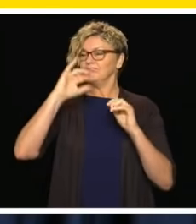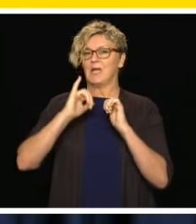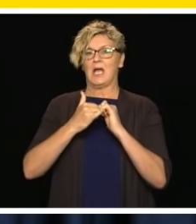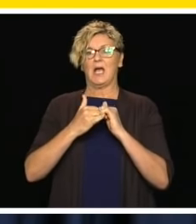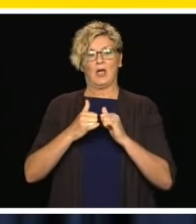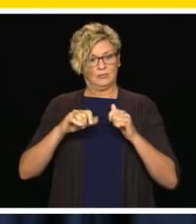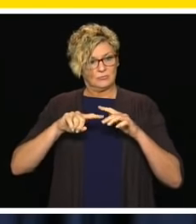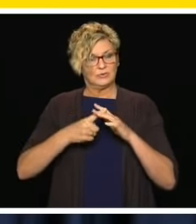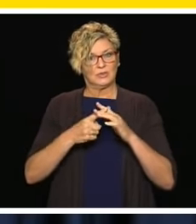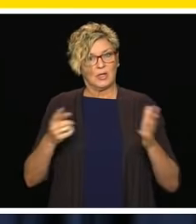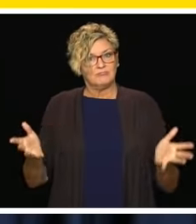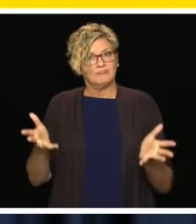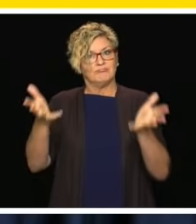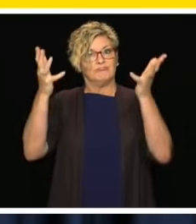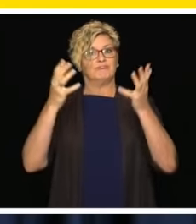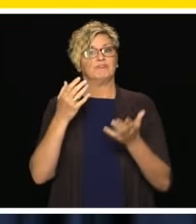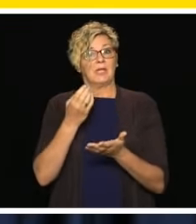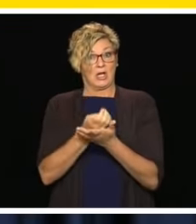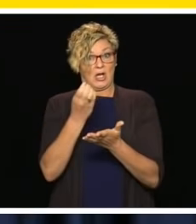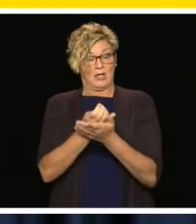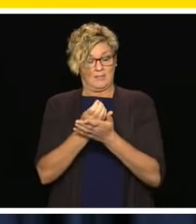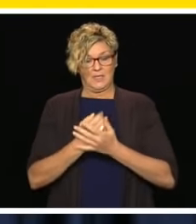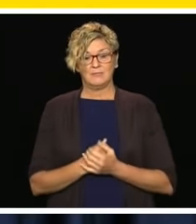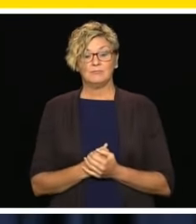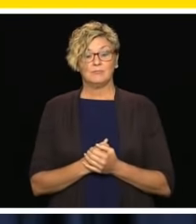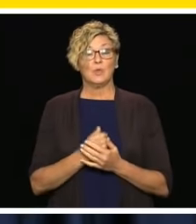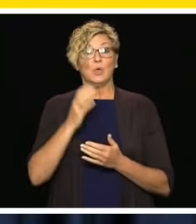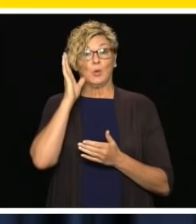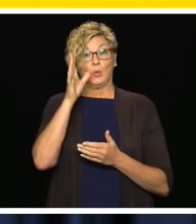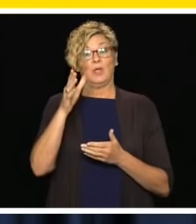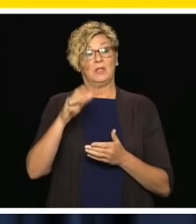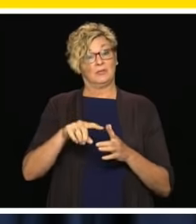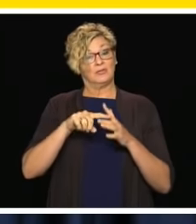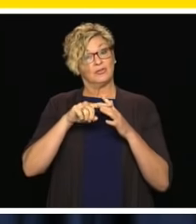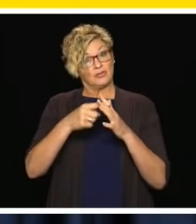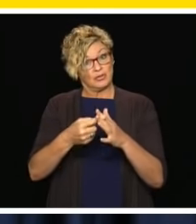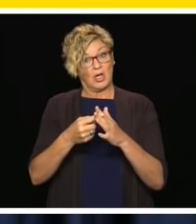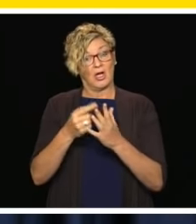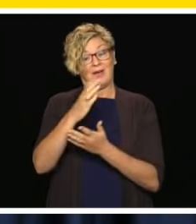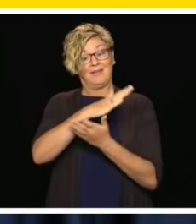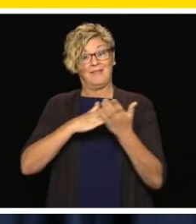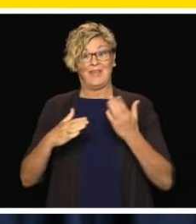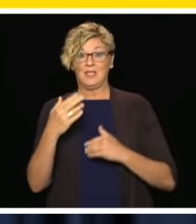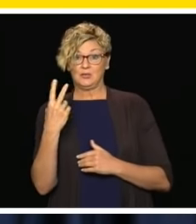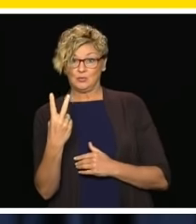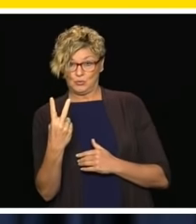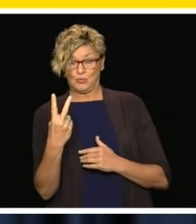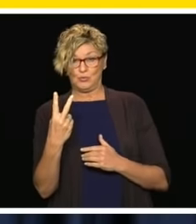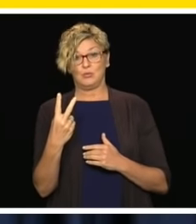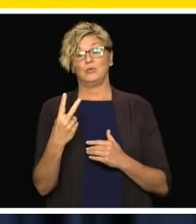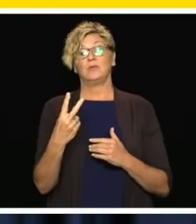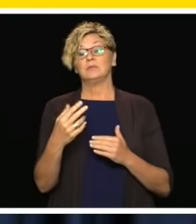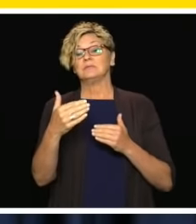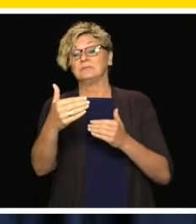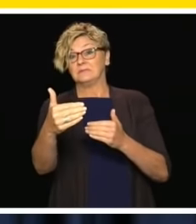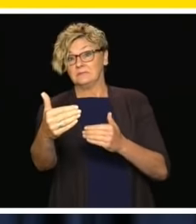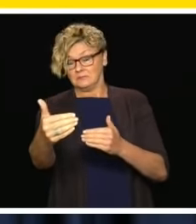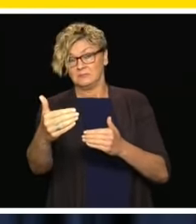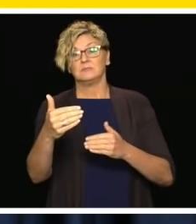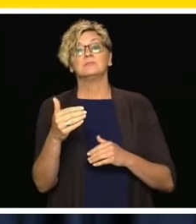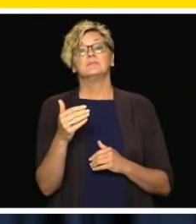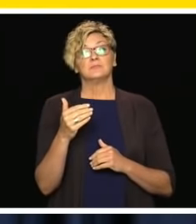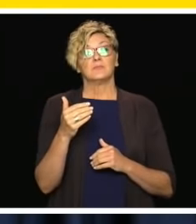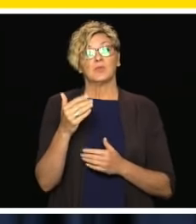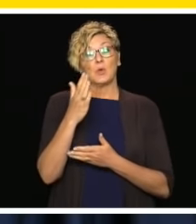May long weekend, which is upon us, we will be introducing phase two of our restart plan and lifting some